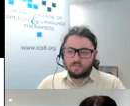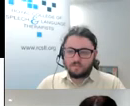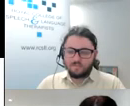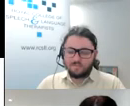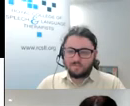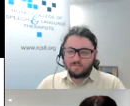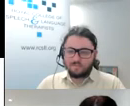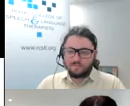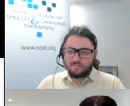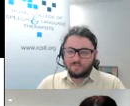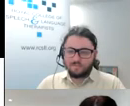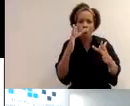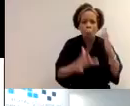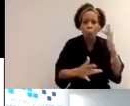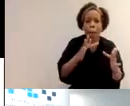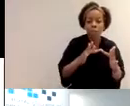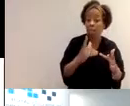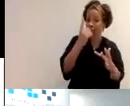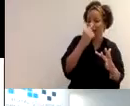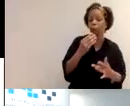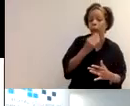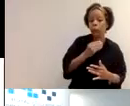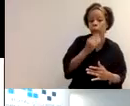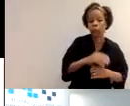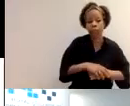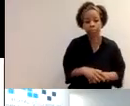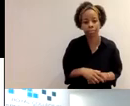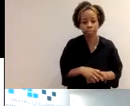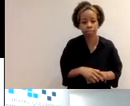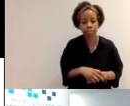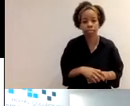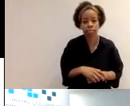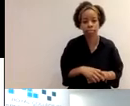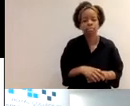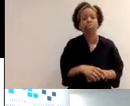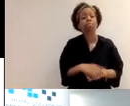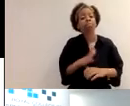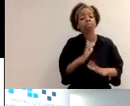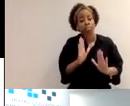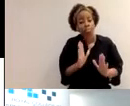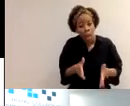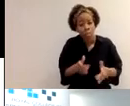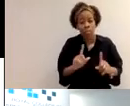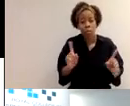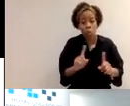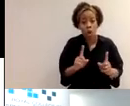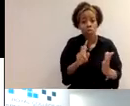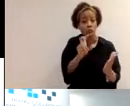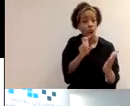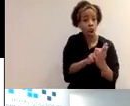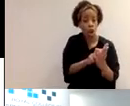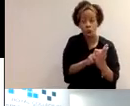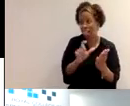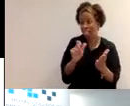then, you know, by all means, please do utilize that. Please ensure that you do log your CPD as soon after